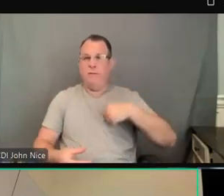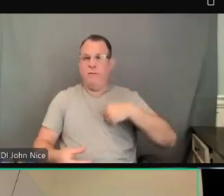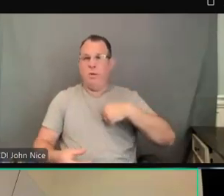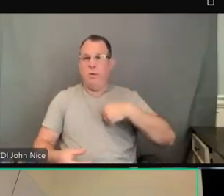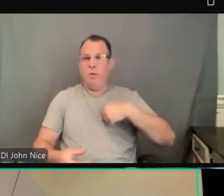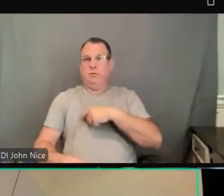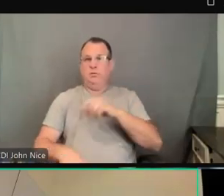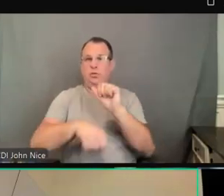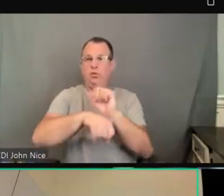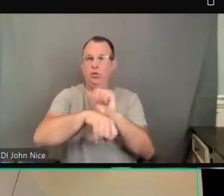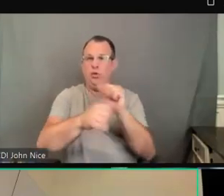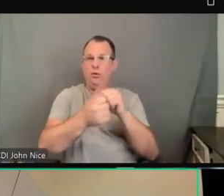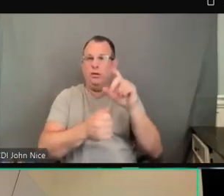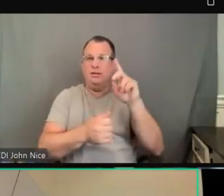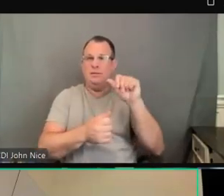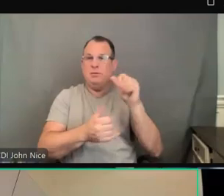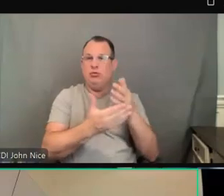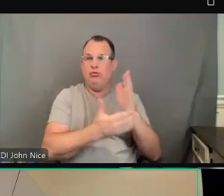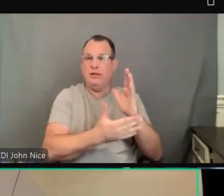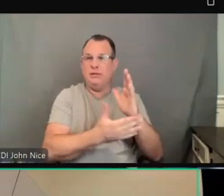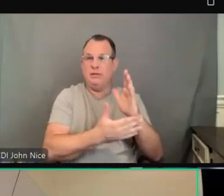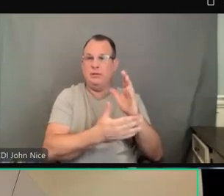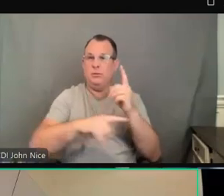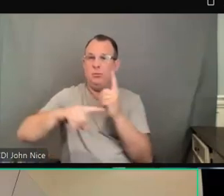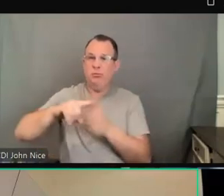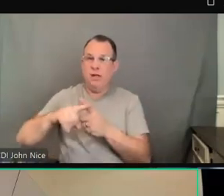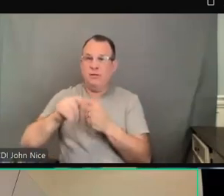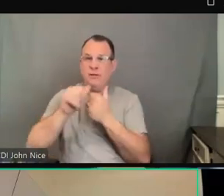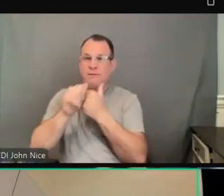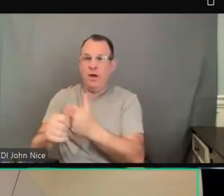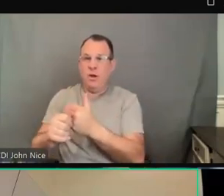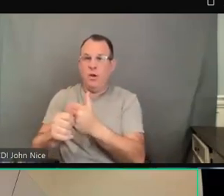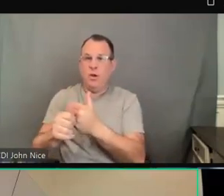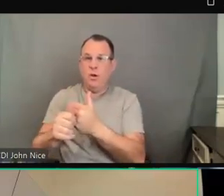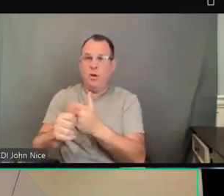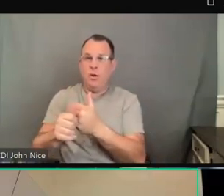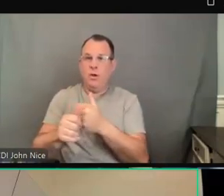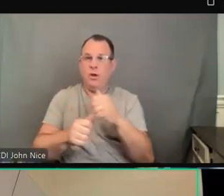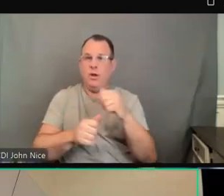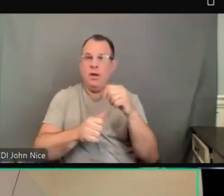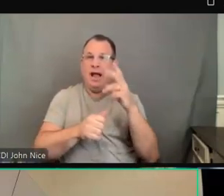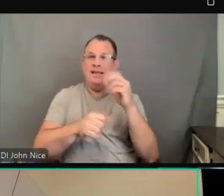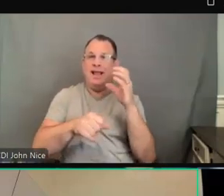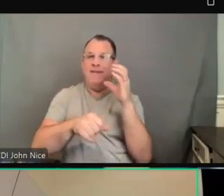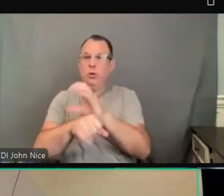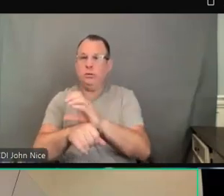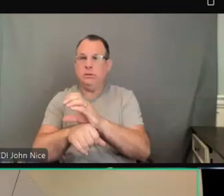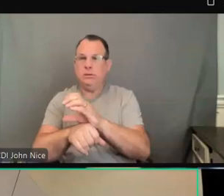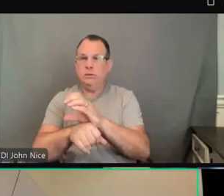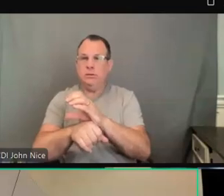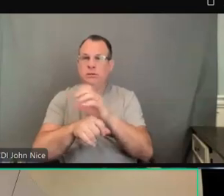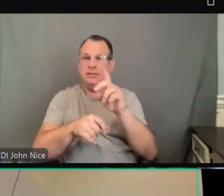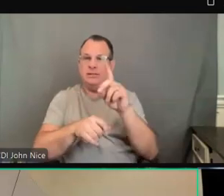rights and the enforcement of disability rights laws. And it's also confusing for the providers, the home health care